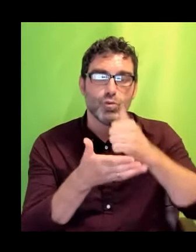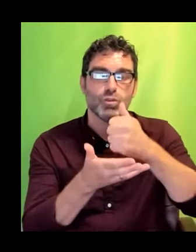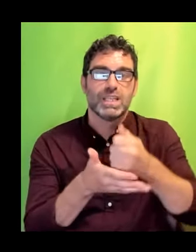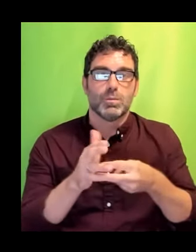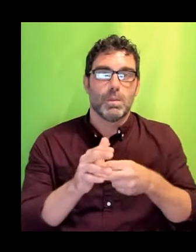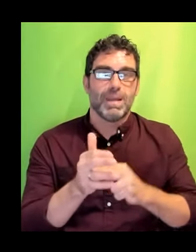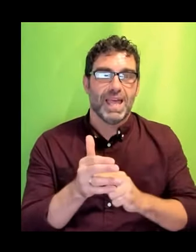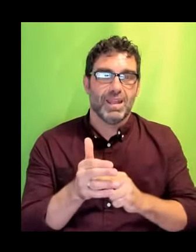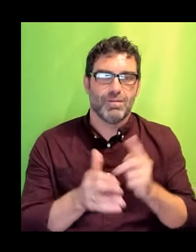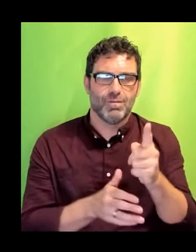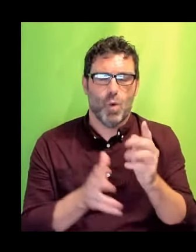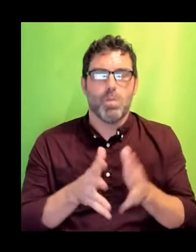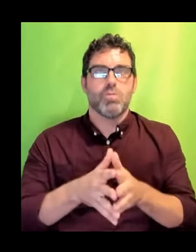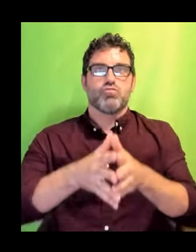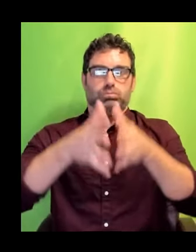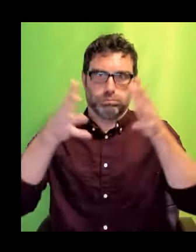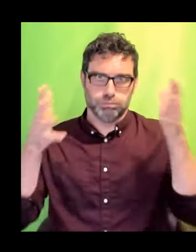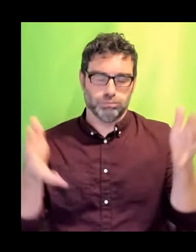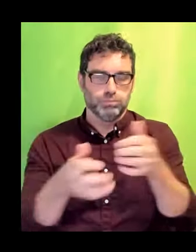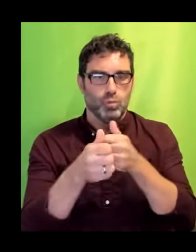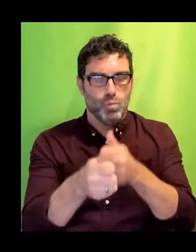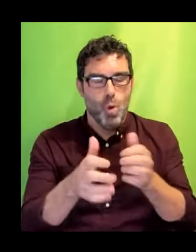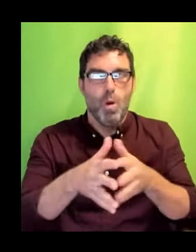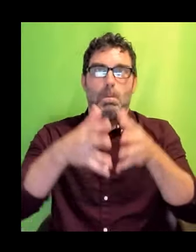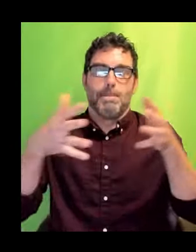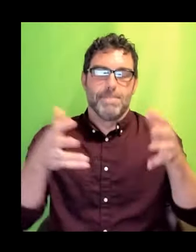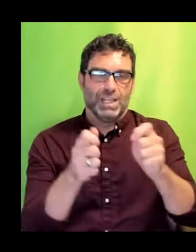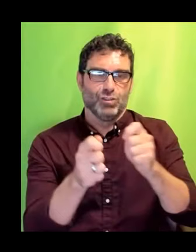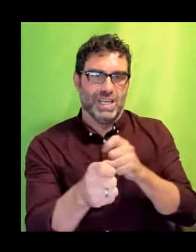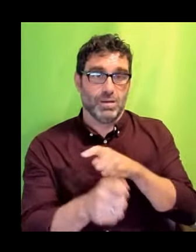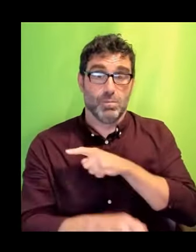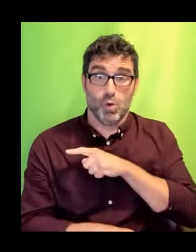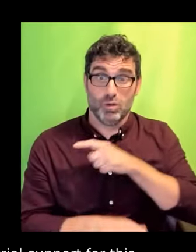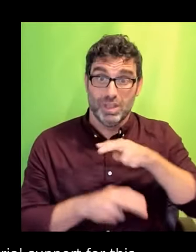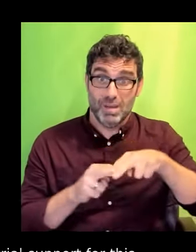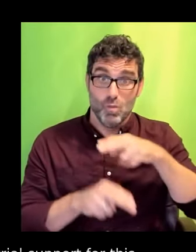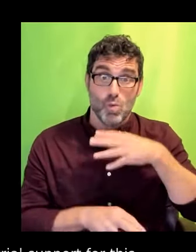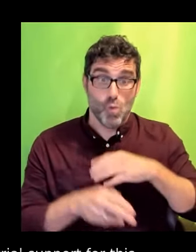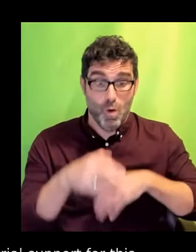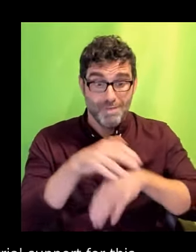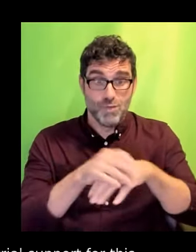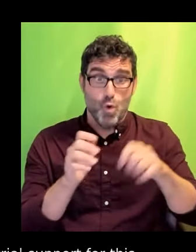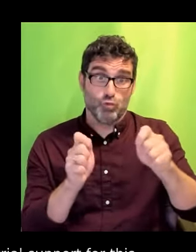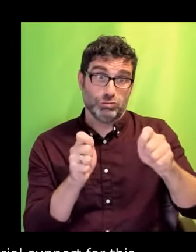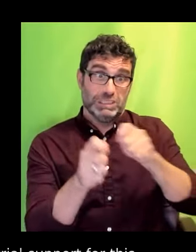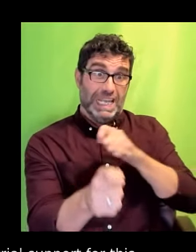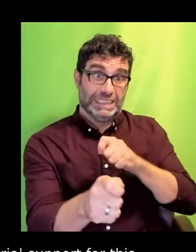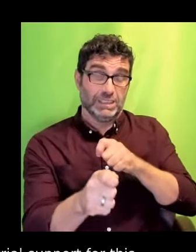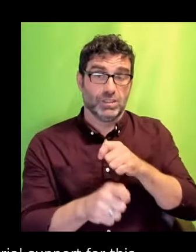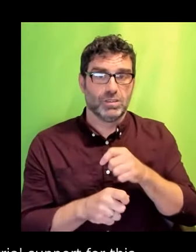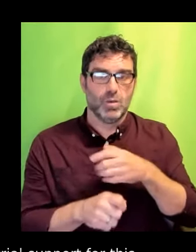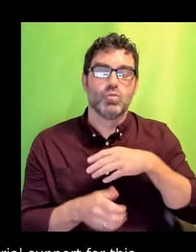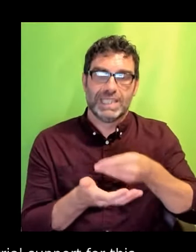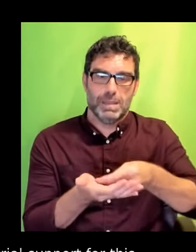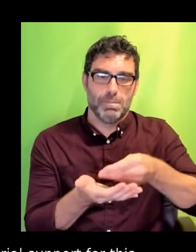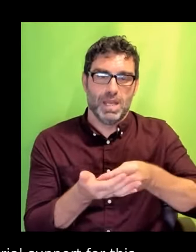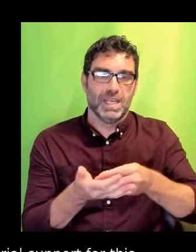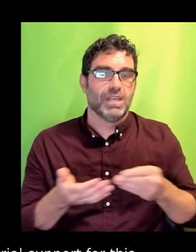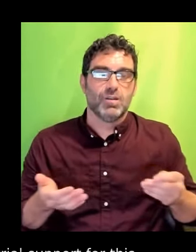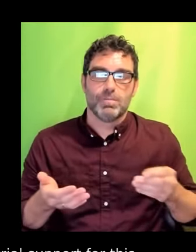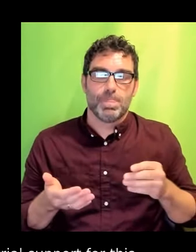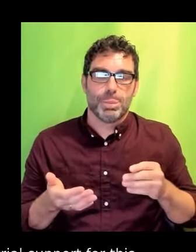because making these changes will cost and after a pandemic they cannot simply be passed on to the studios. We will need the industry to pay for it.